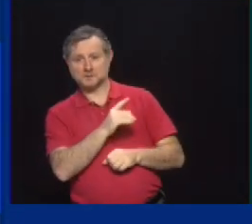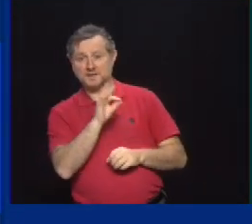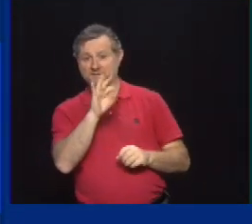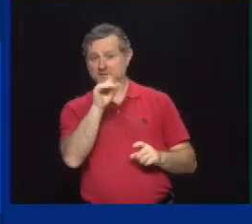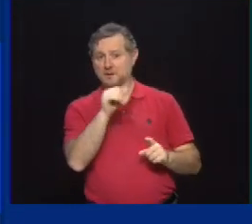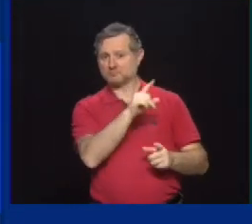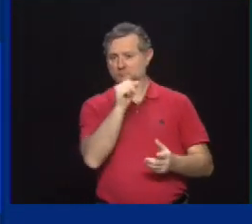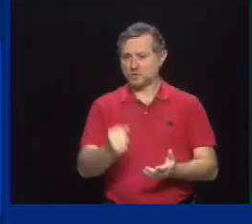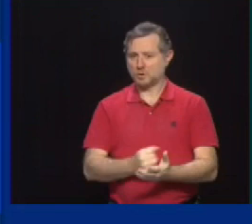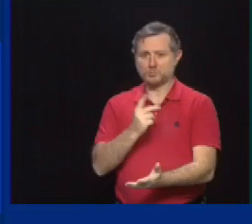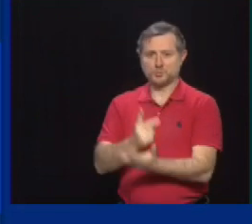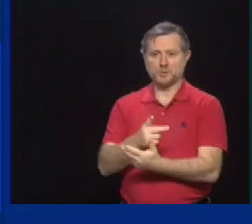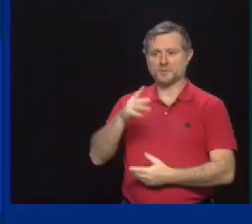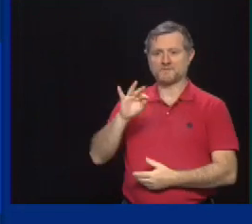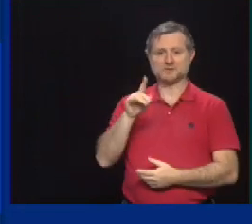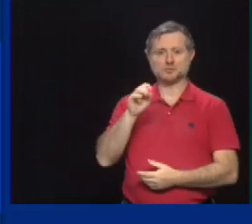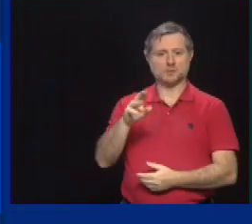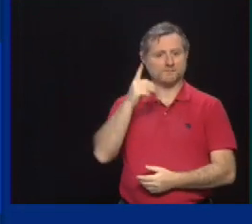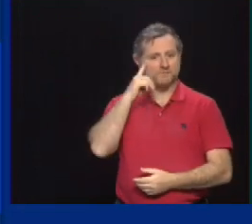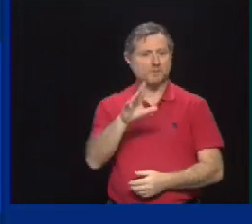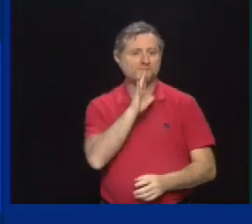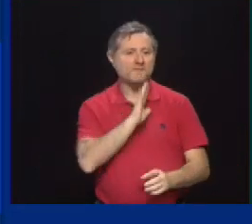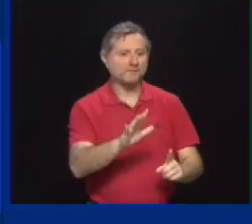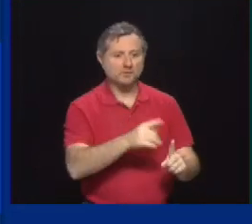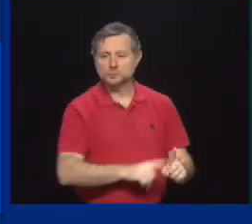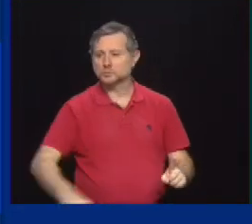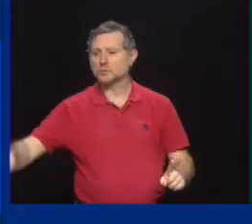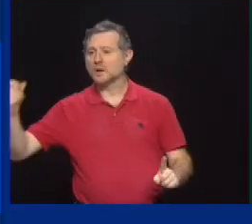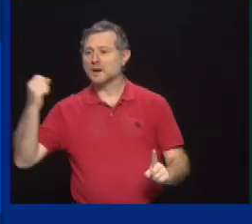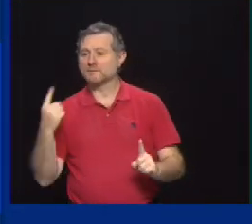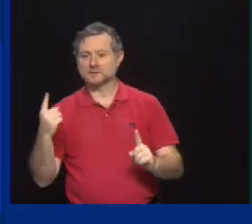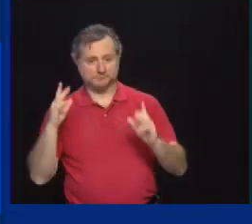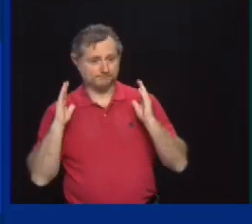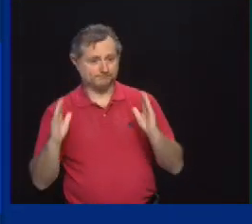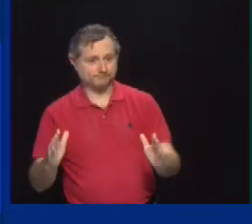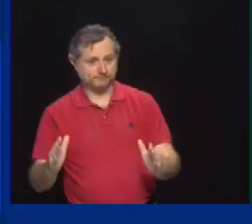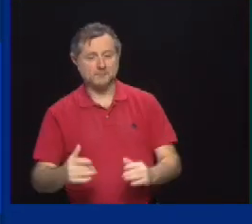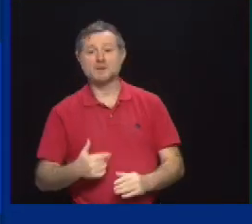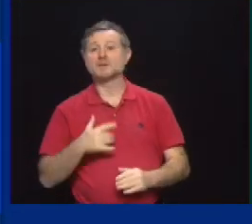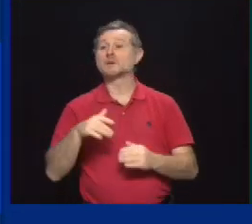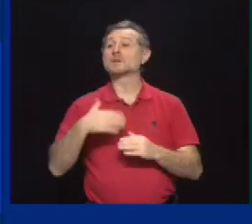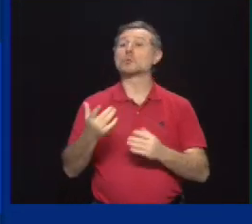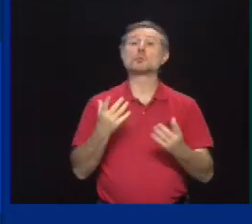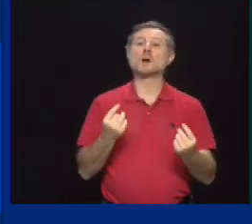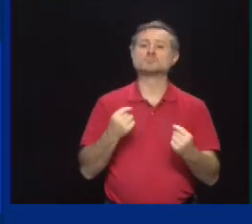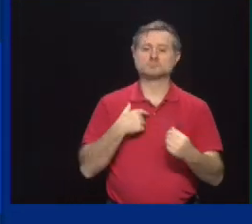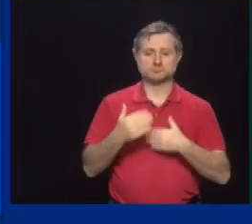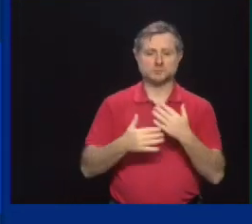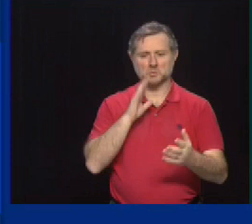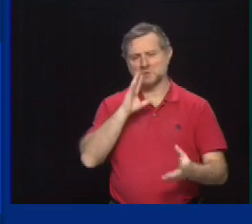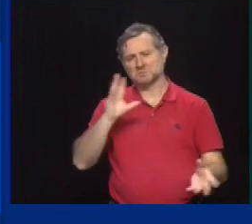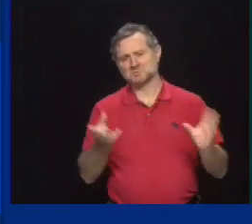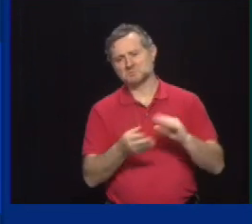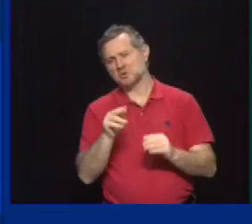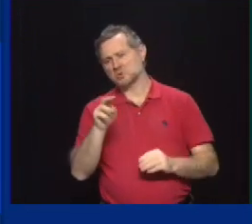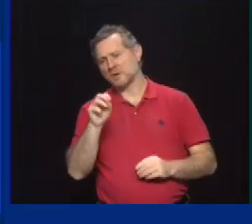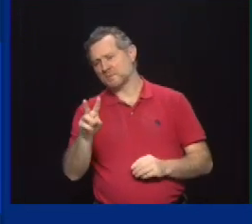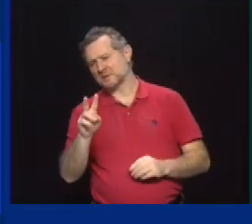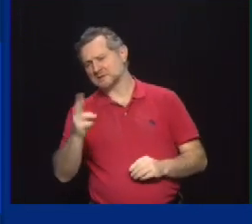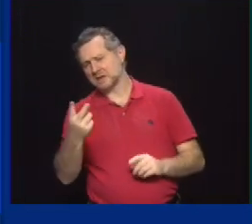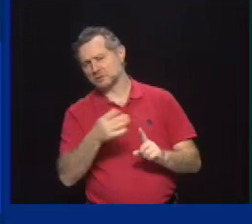now the next step is for the CDC to meet. They'll meet over the November 2nd to November 3rd. We hope that happens.